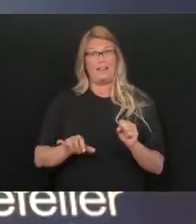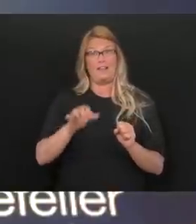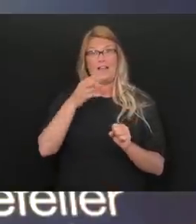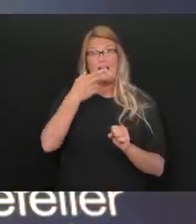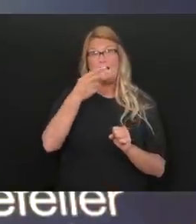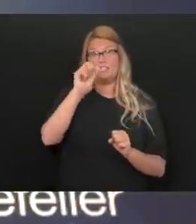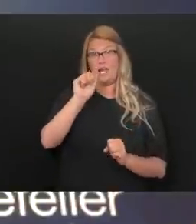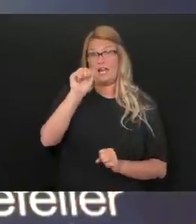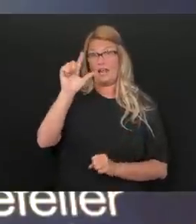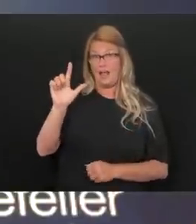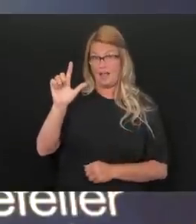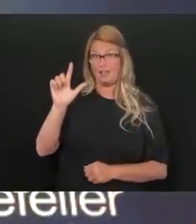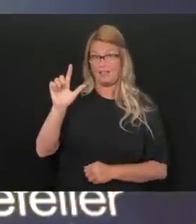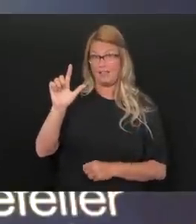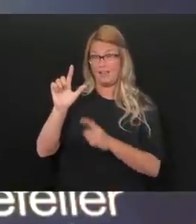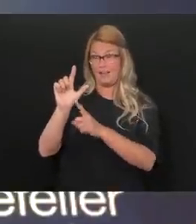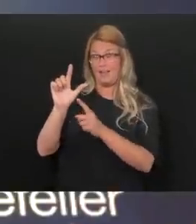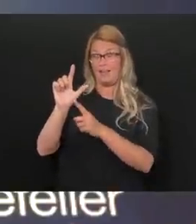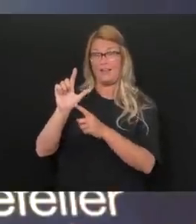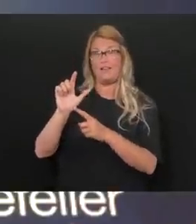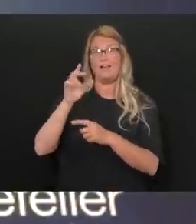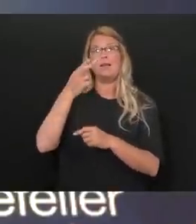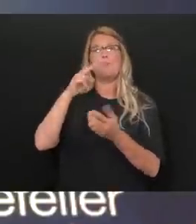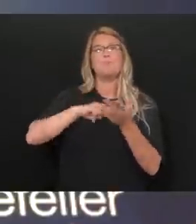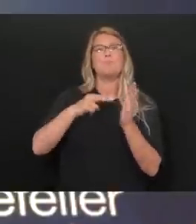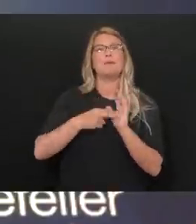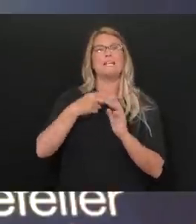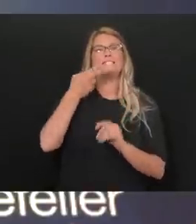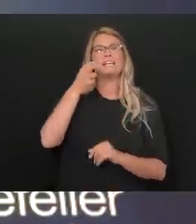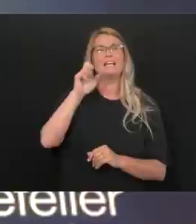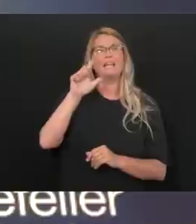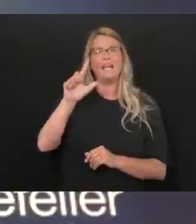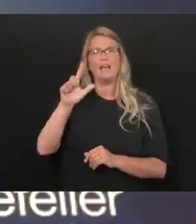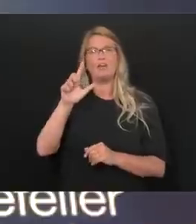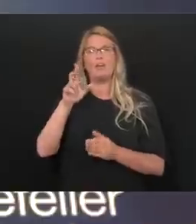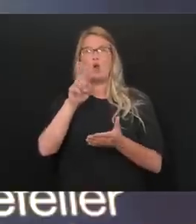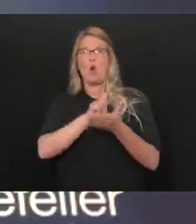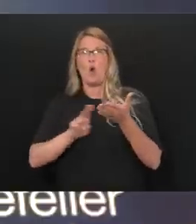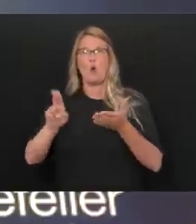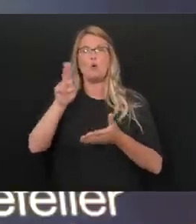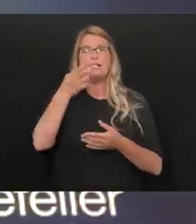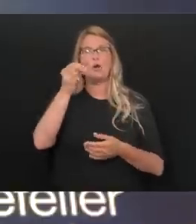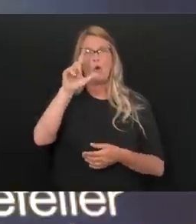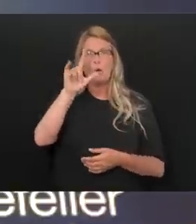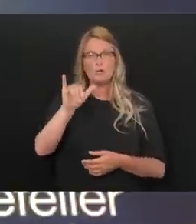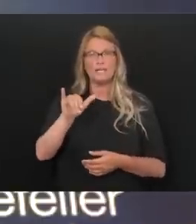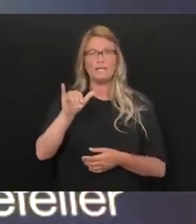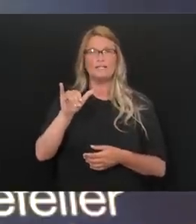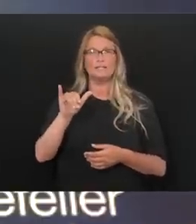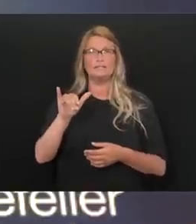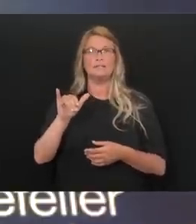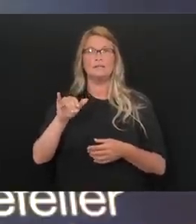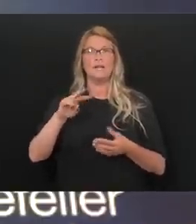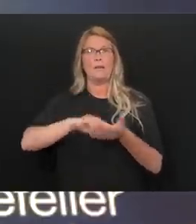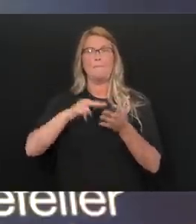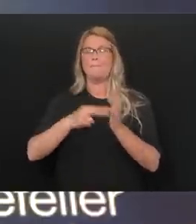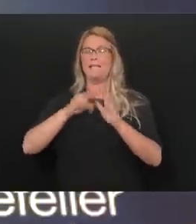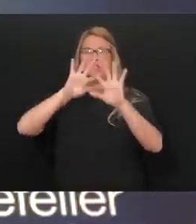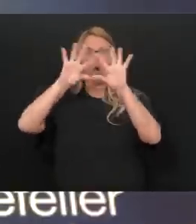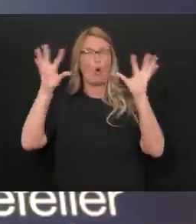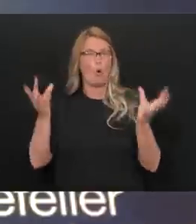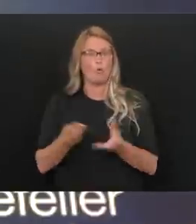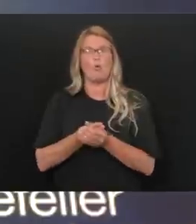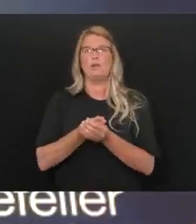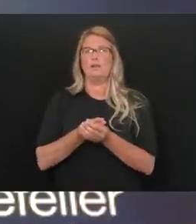-A-L, which is also the root word of heal and holy and holistic. And it means whole, it means all together.